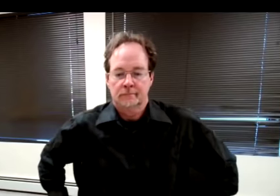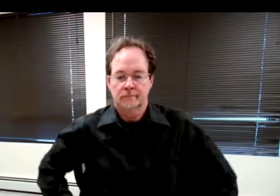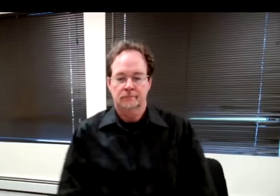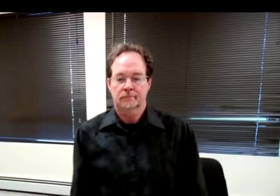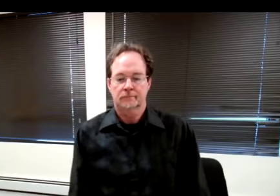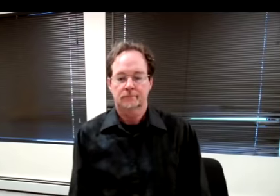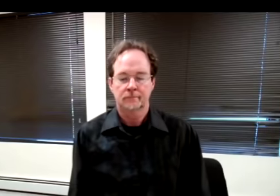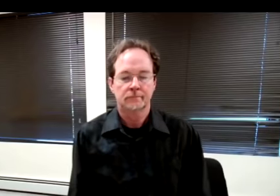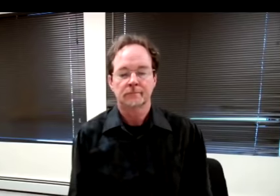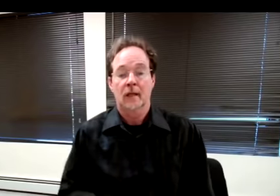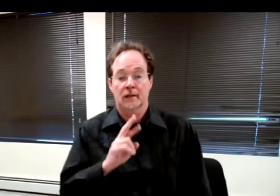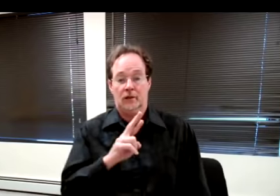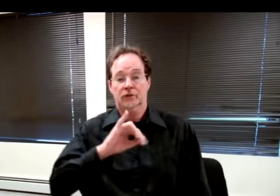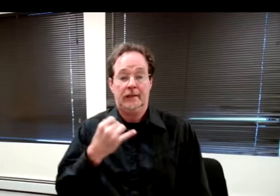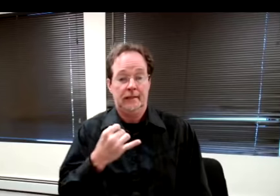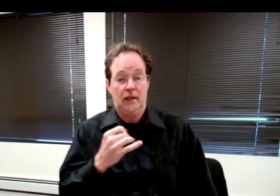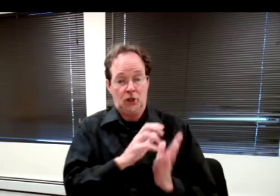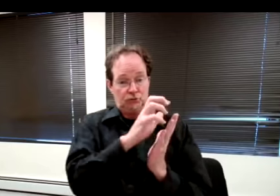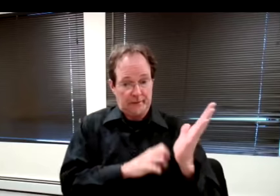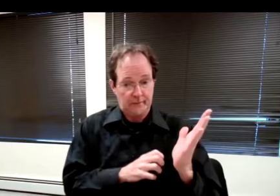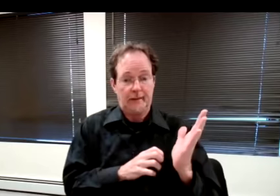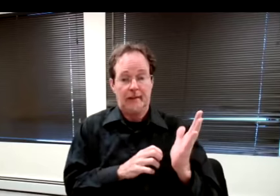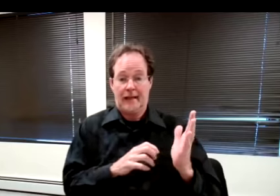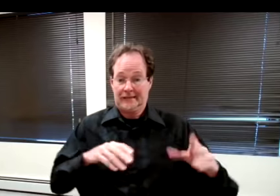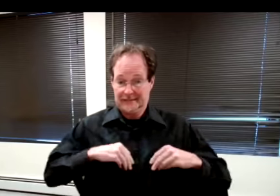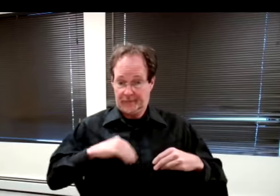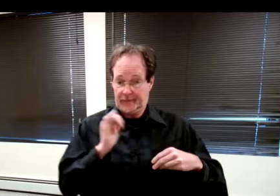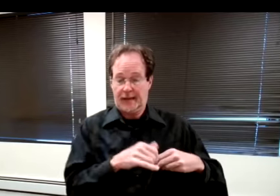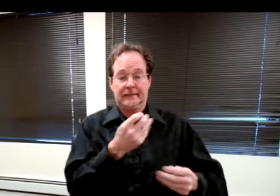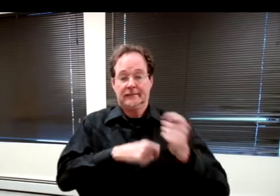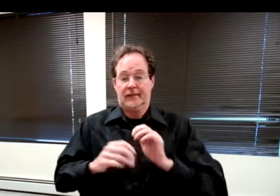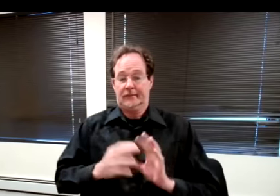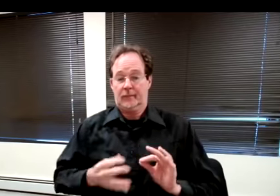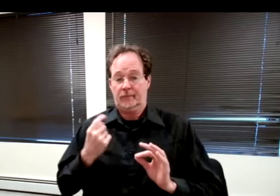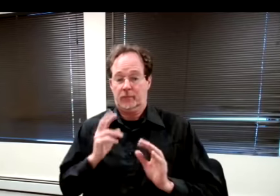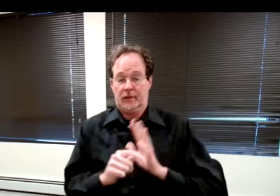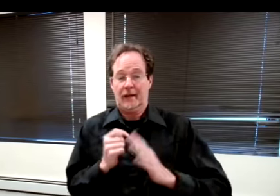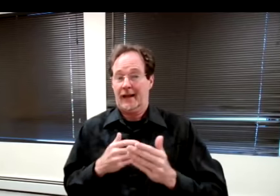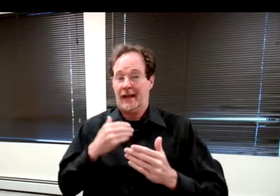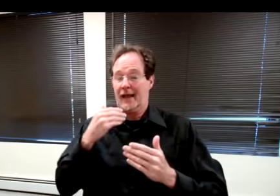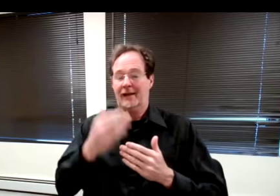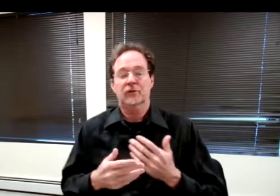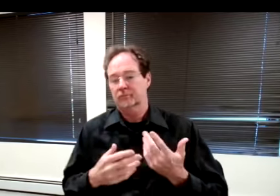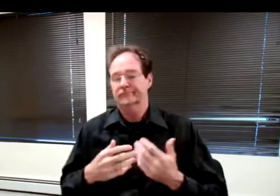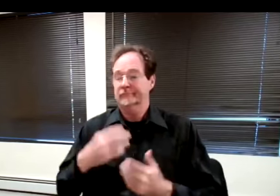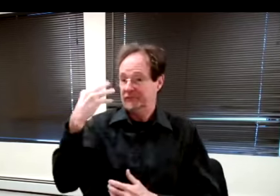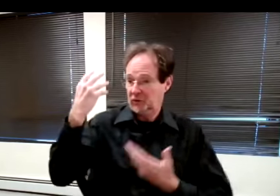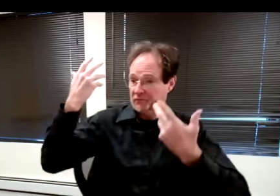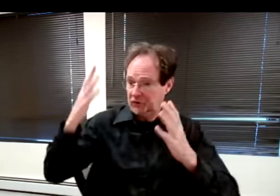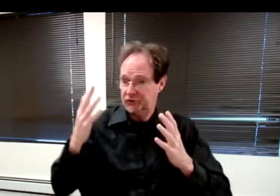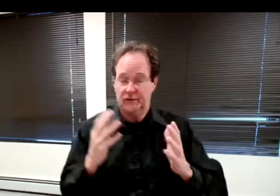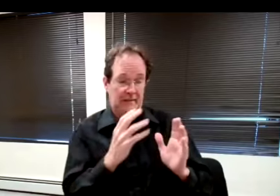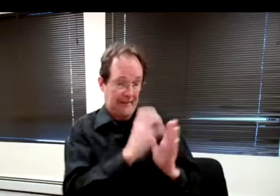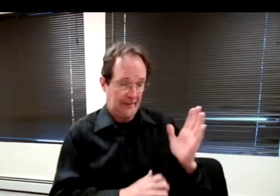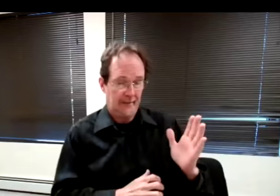RJ is asking, are transcripts accessible instead of captioning for videos after the fact as a general rule, if the recorded